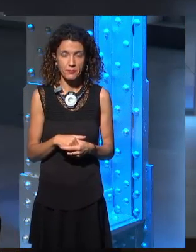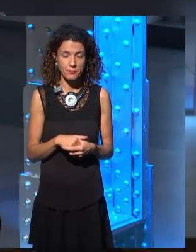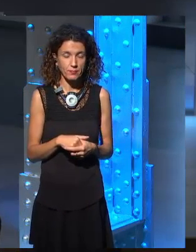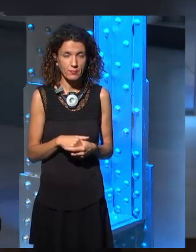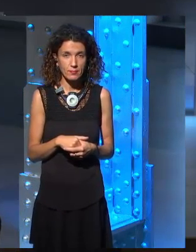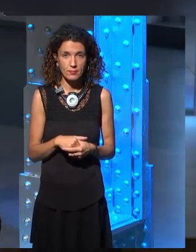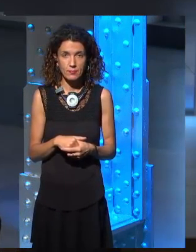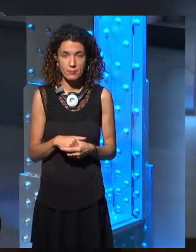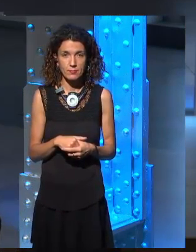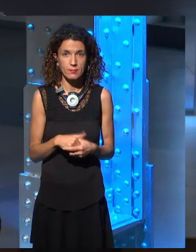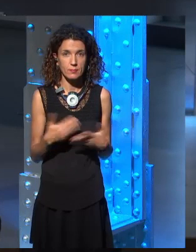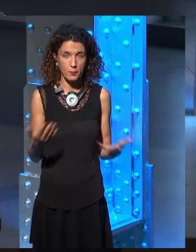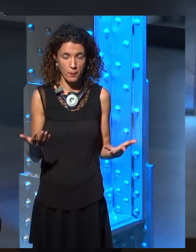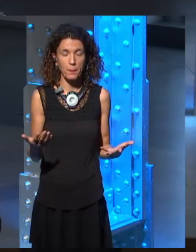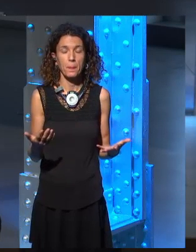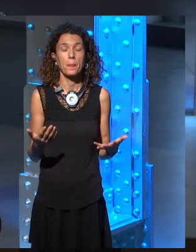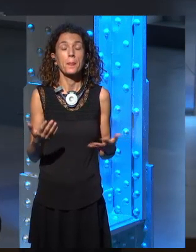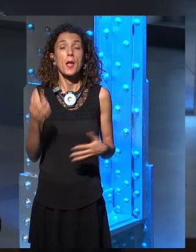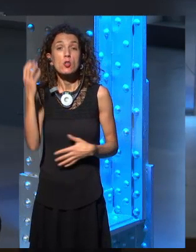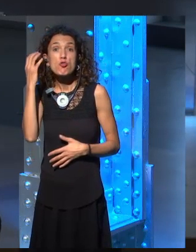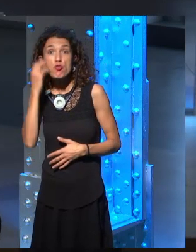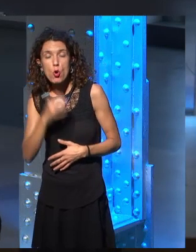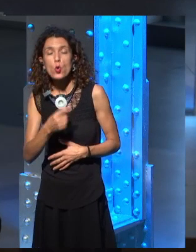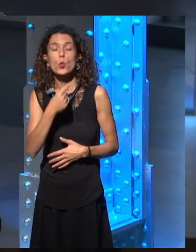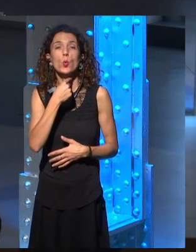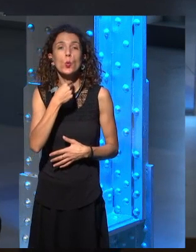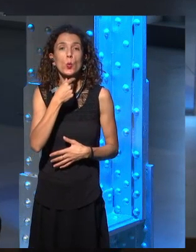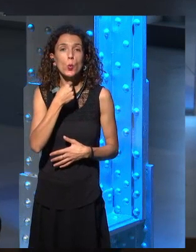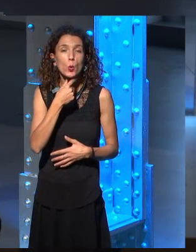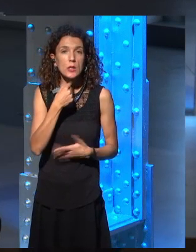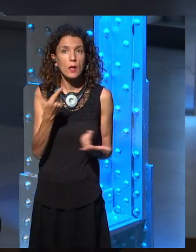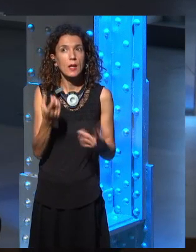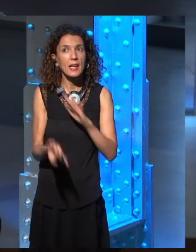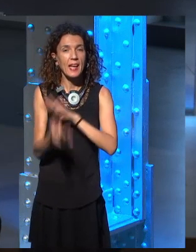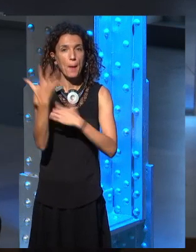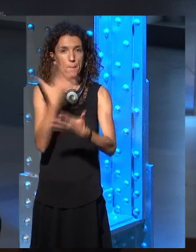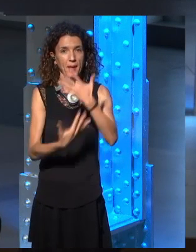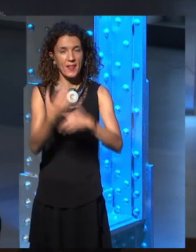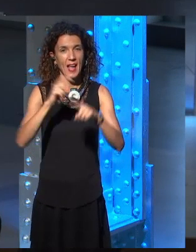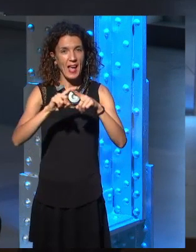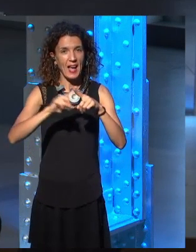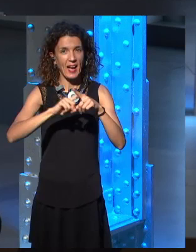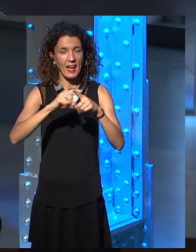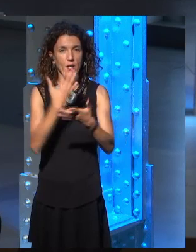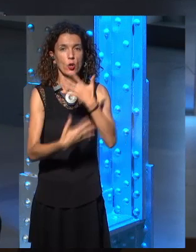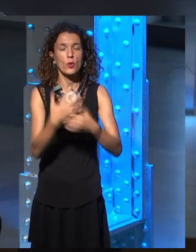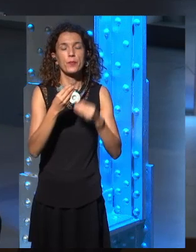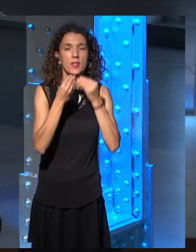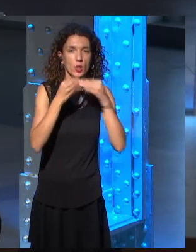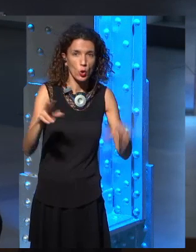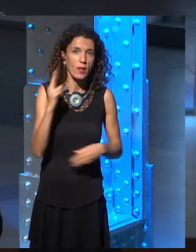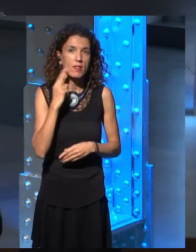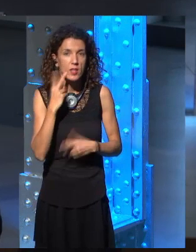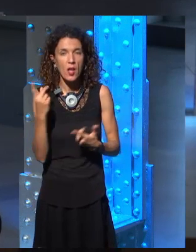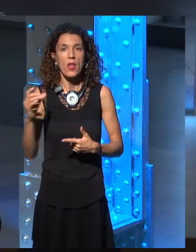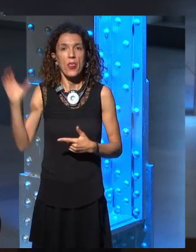George, uh, likes to mix his genres, definitely. Uh, he's, you know, he's written horror, he's written science fiction, he's written